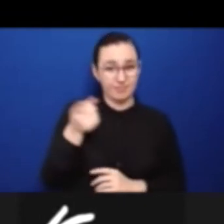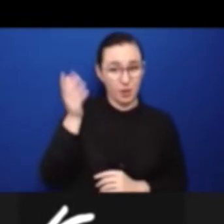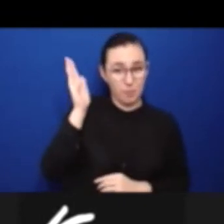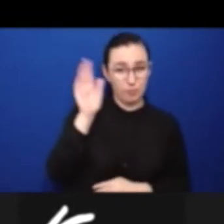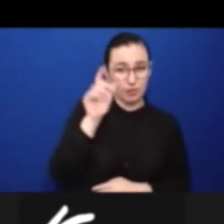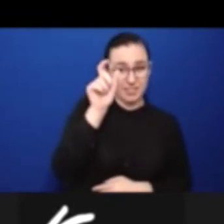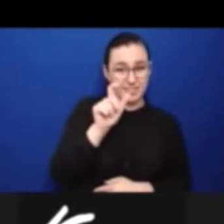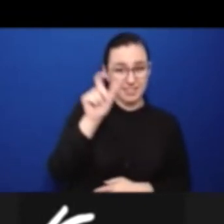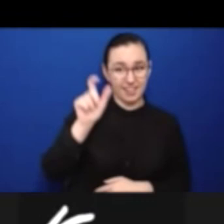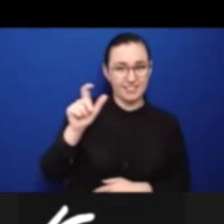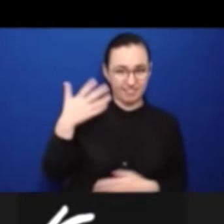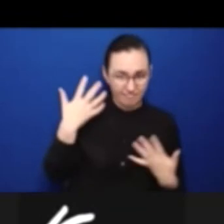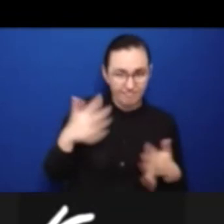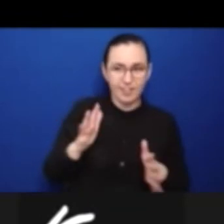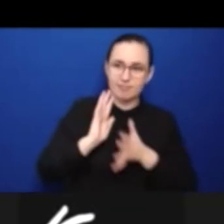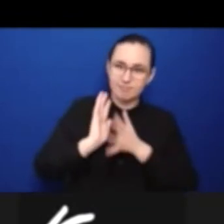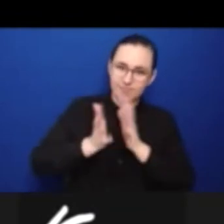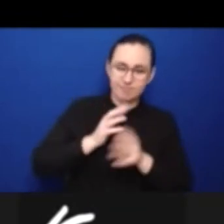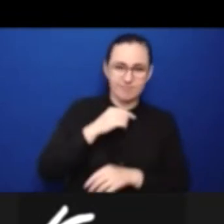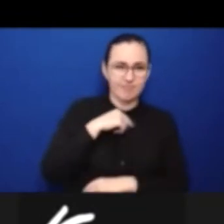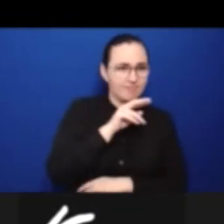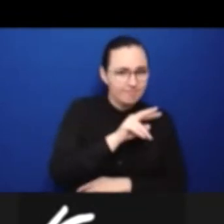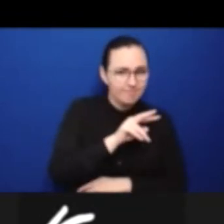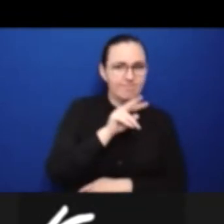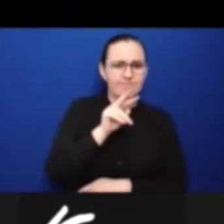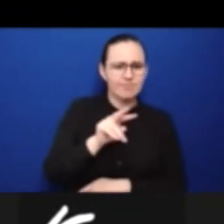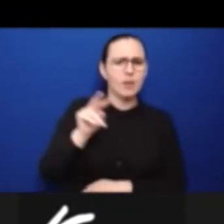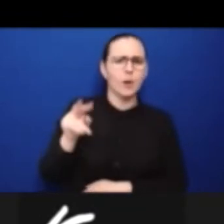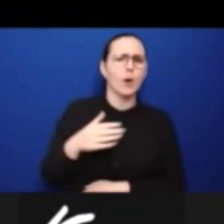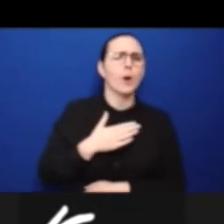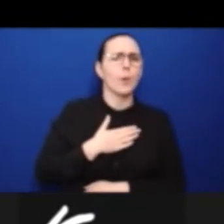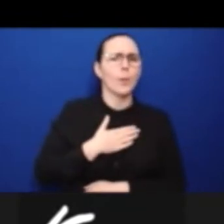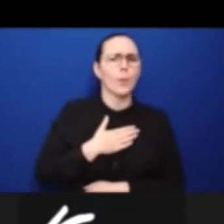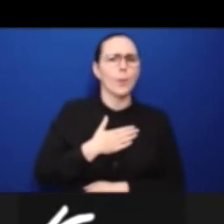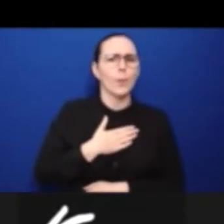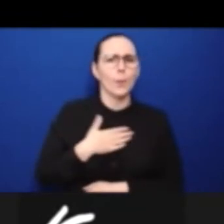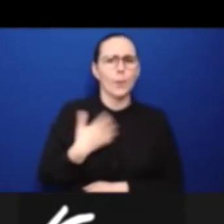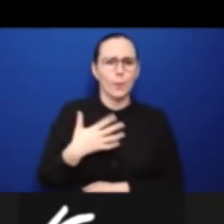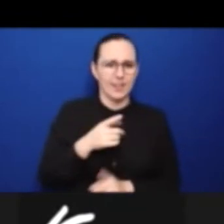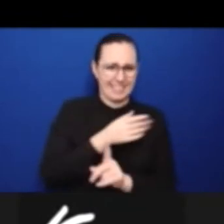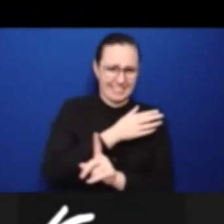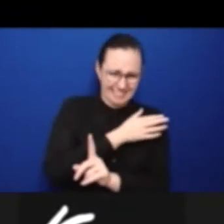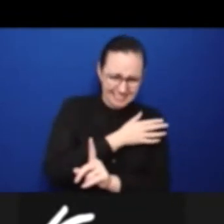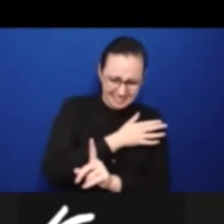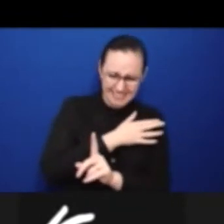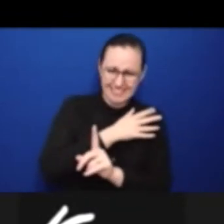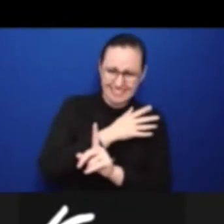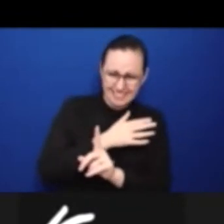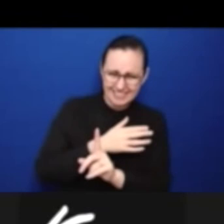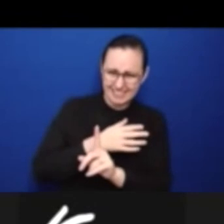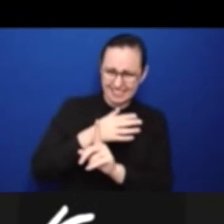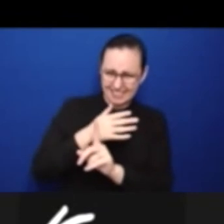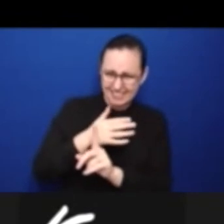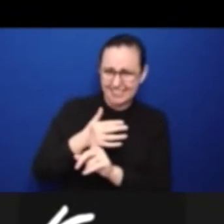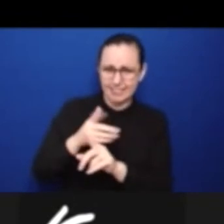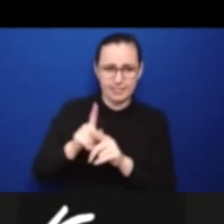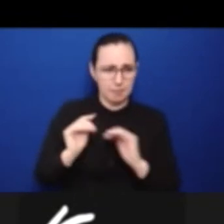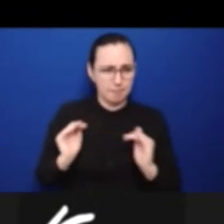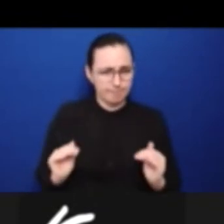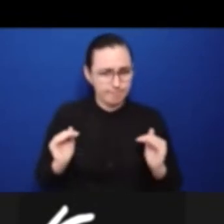meeting, we've come a long way, despite the unique challenges to many around the globe. But